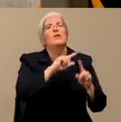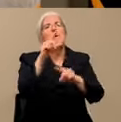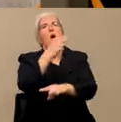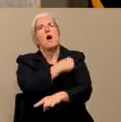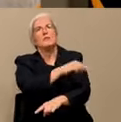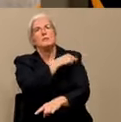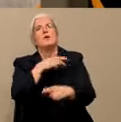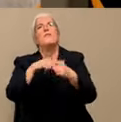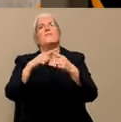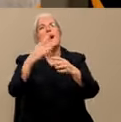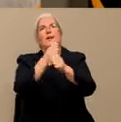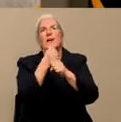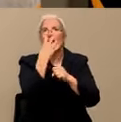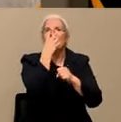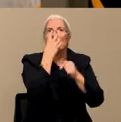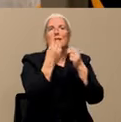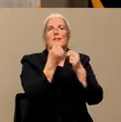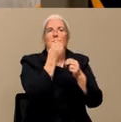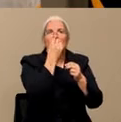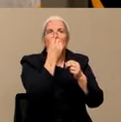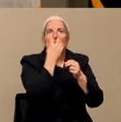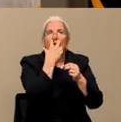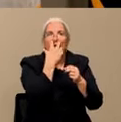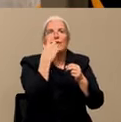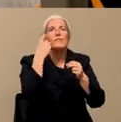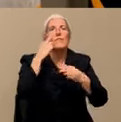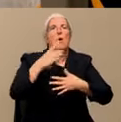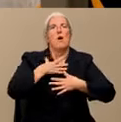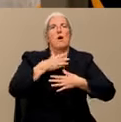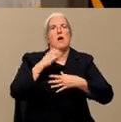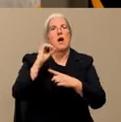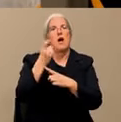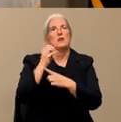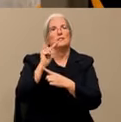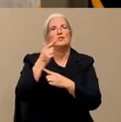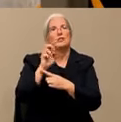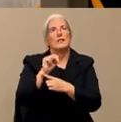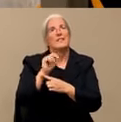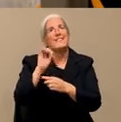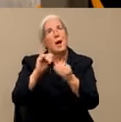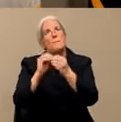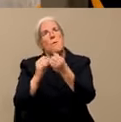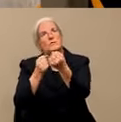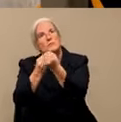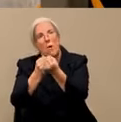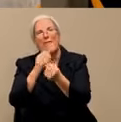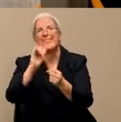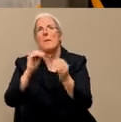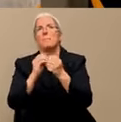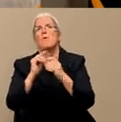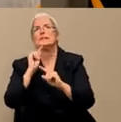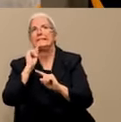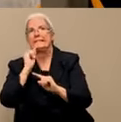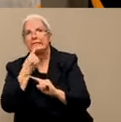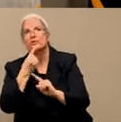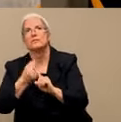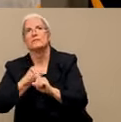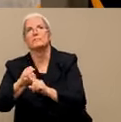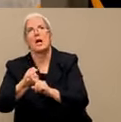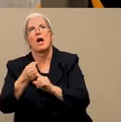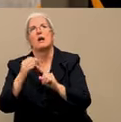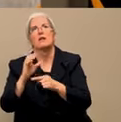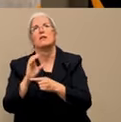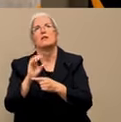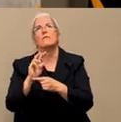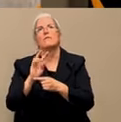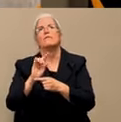increase the oxygen that you're breathing. So those are some of the more severe things that happen. And so it's primarily around your lungs,